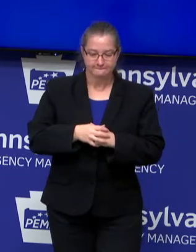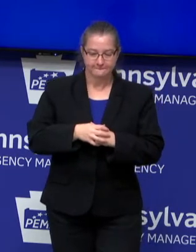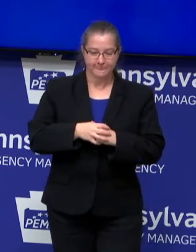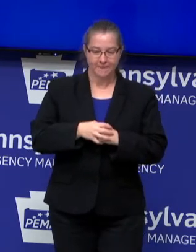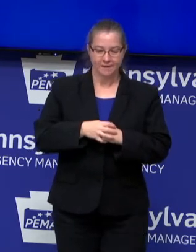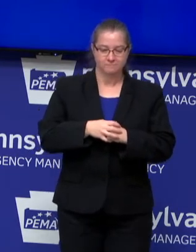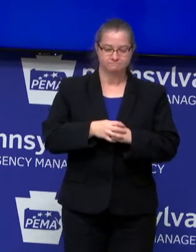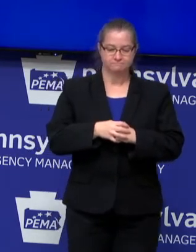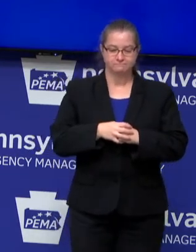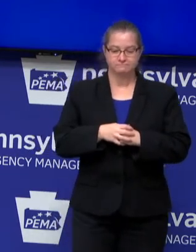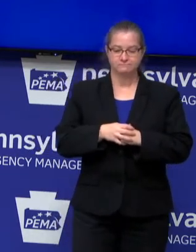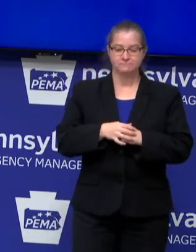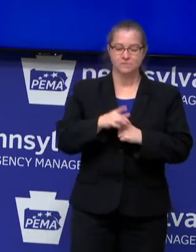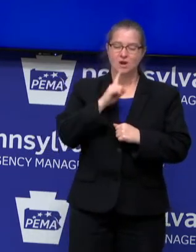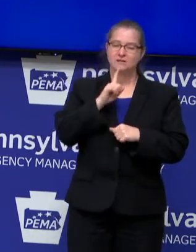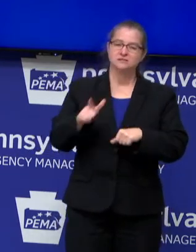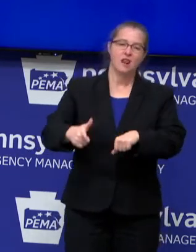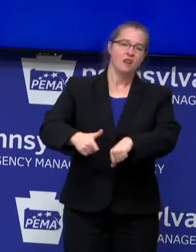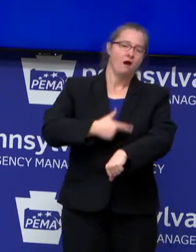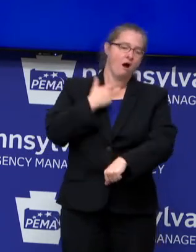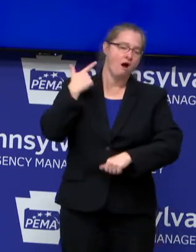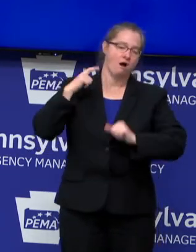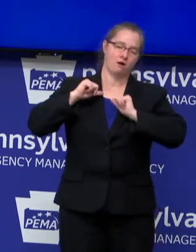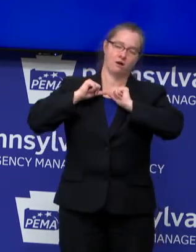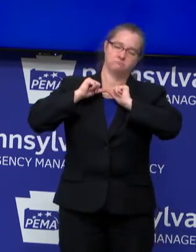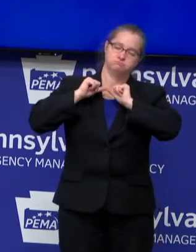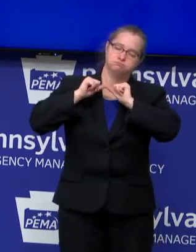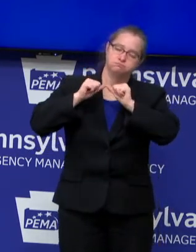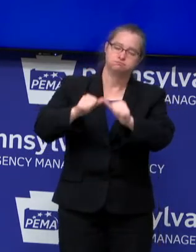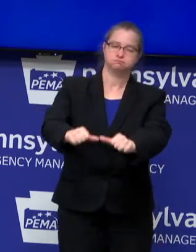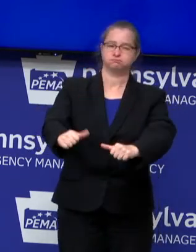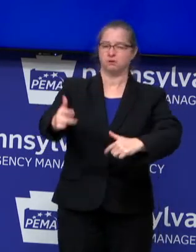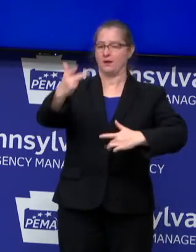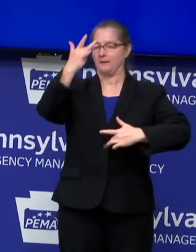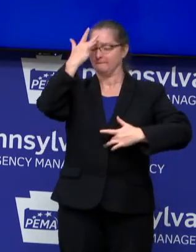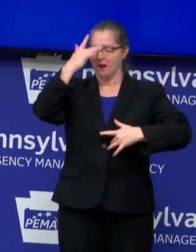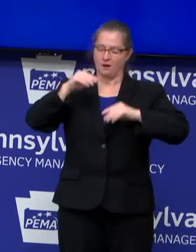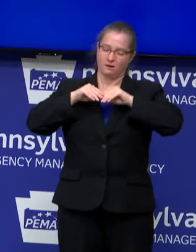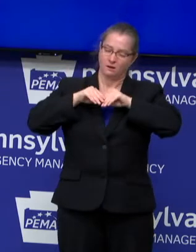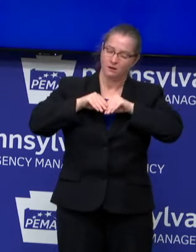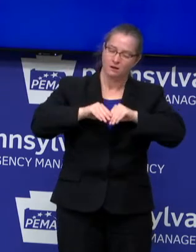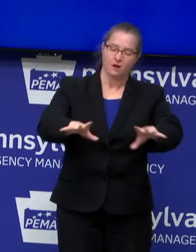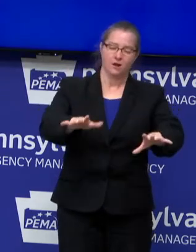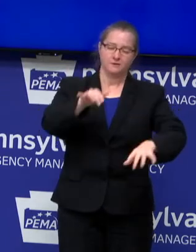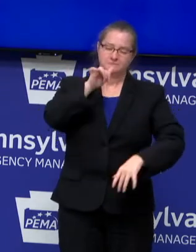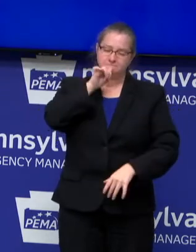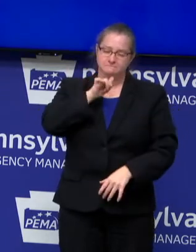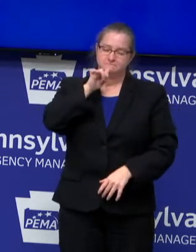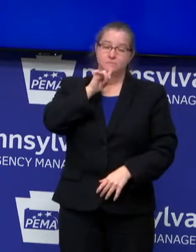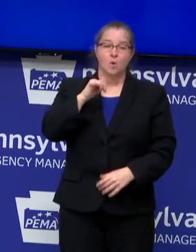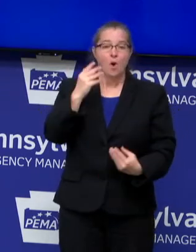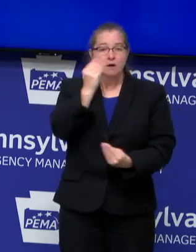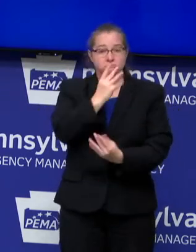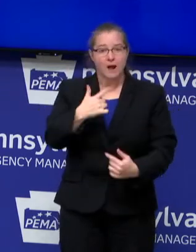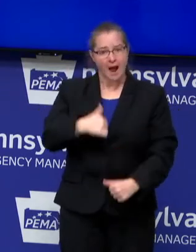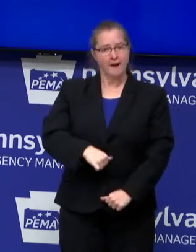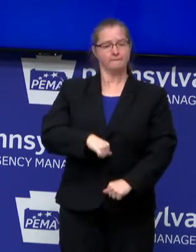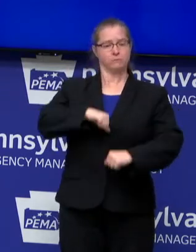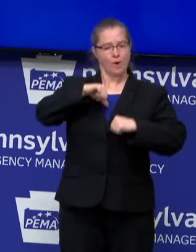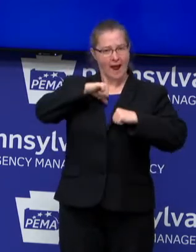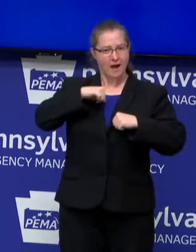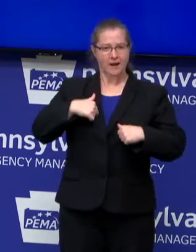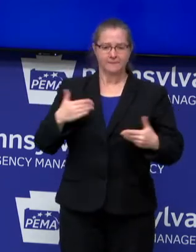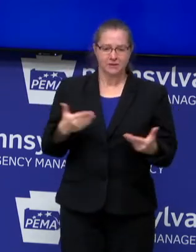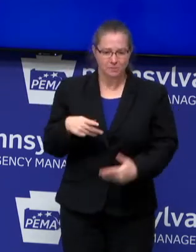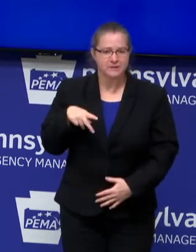long marathon, this pandemic. Um, I can't tell you how proud I am to be a Pennsylvanian and how